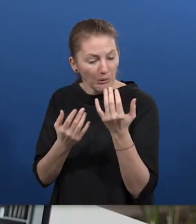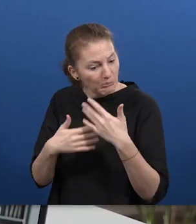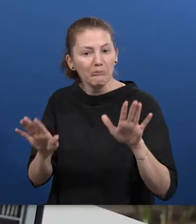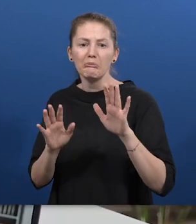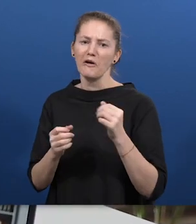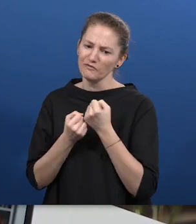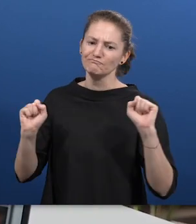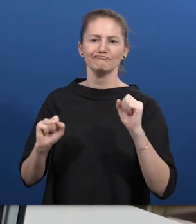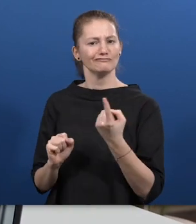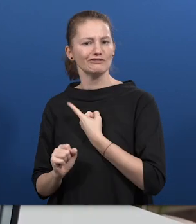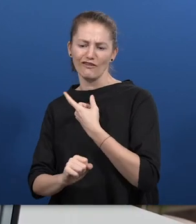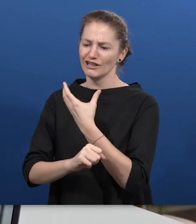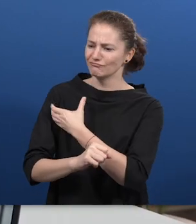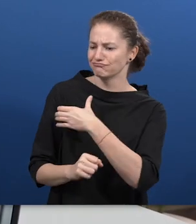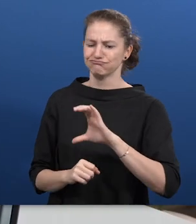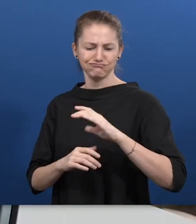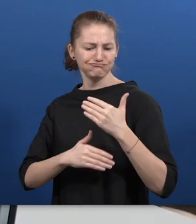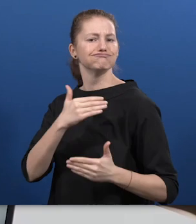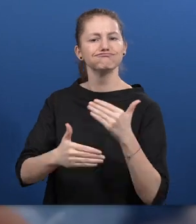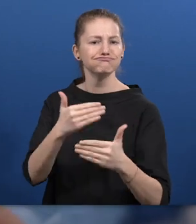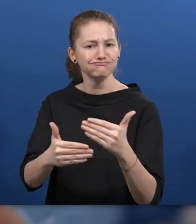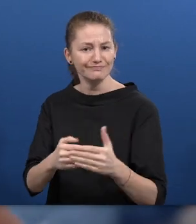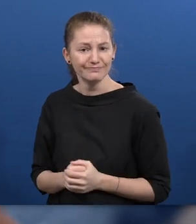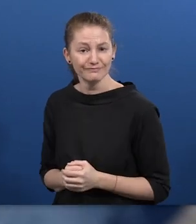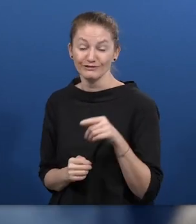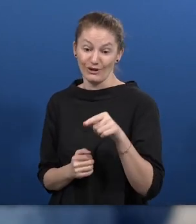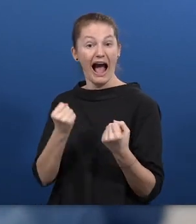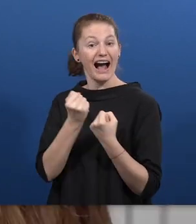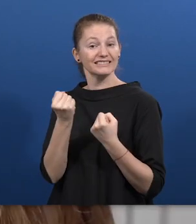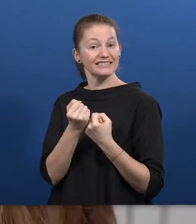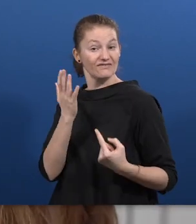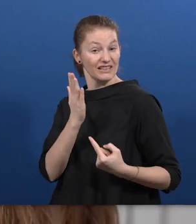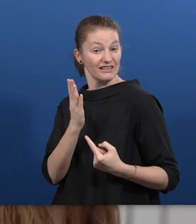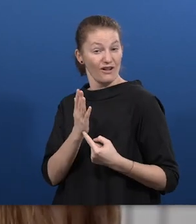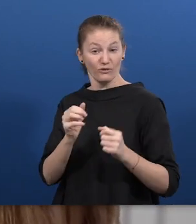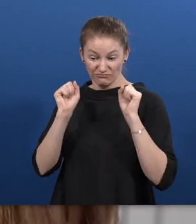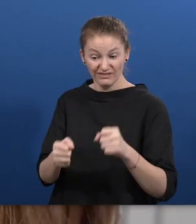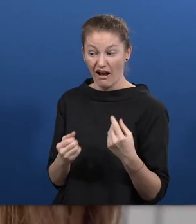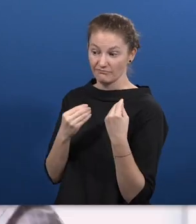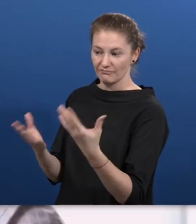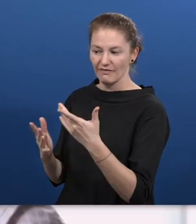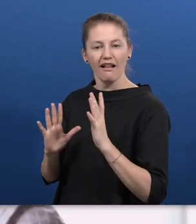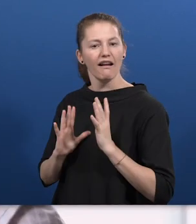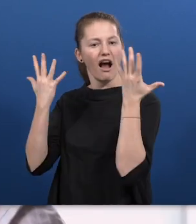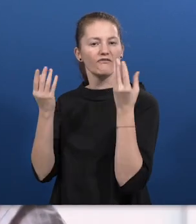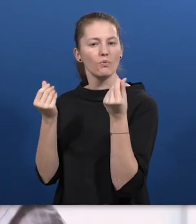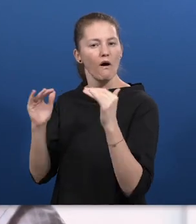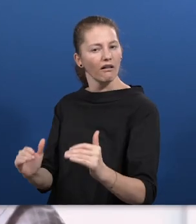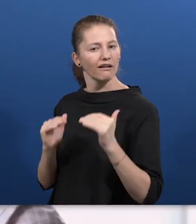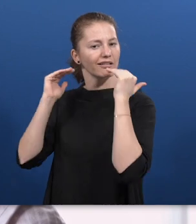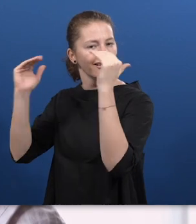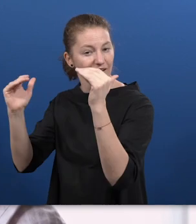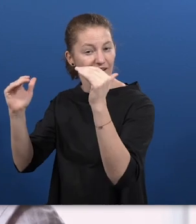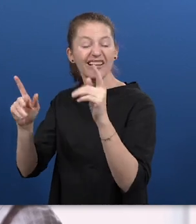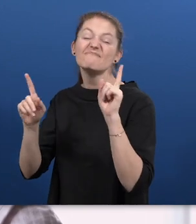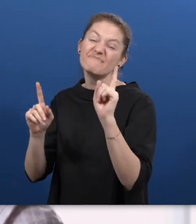Assistive devices can improve the quality of life, but the lack of availability keeps them out of reach for many. Ronit Rahn, co